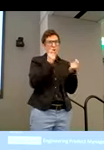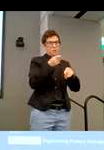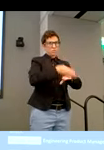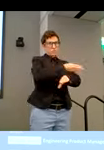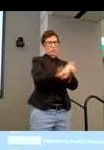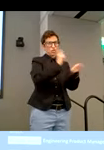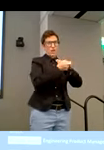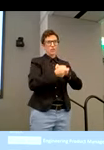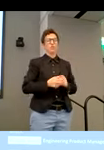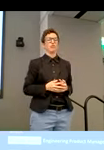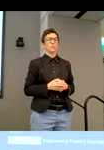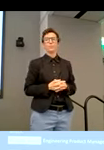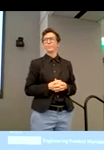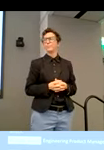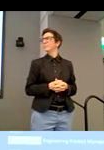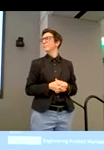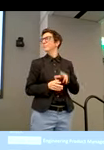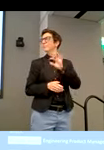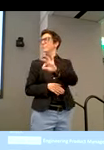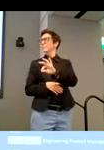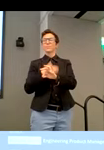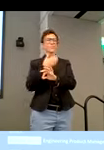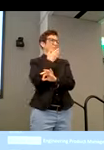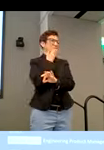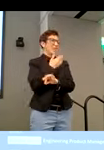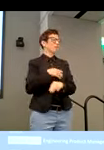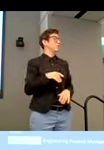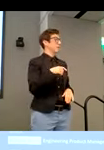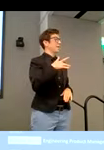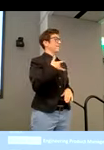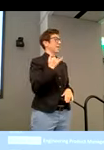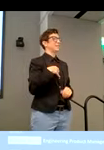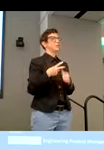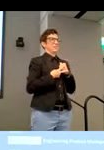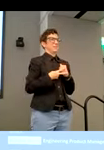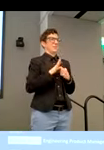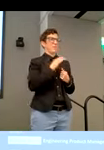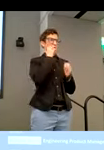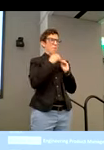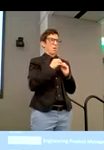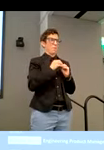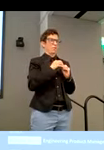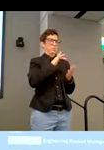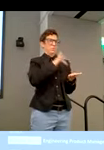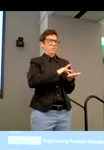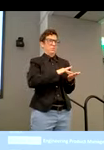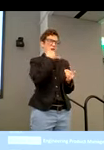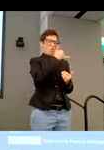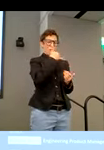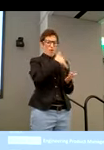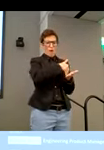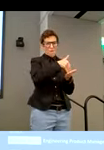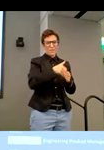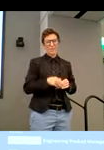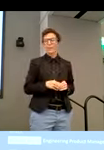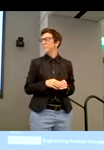right. Thank you so much. And it sounds like I need both your numbers and speed dials, so give it to me when we're done. Roulette, would you like